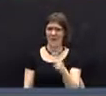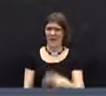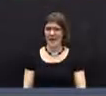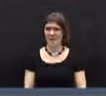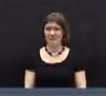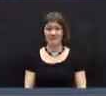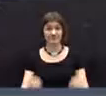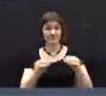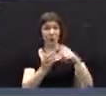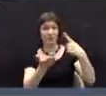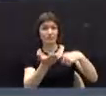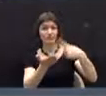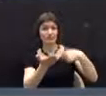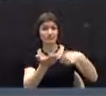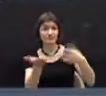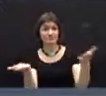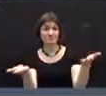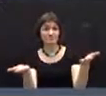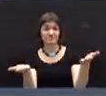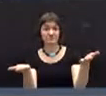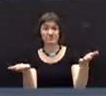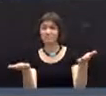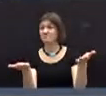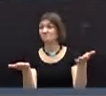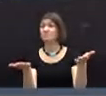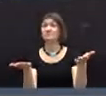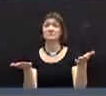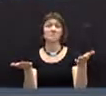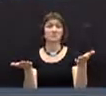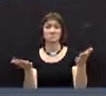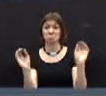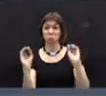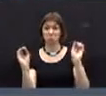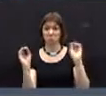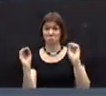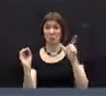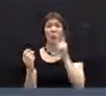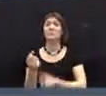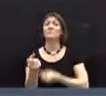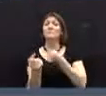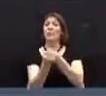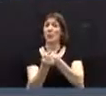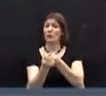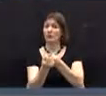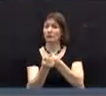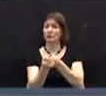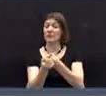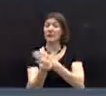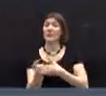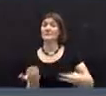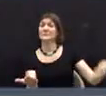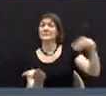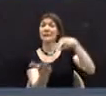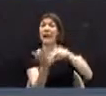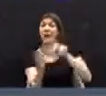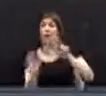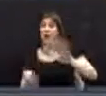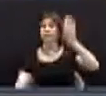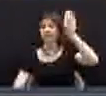Is there further discussion on the preliminary motion? If not, all those in favor, please rise.